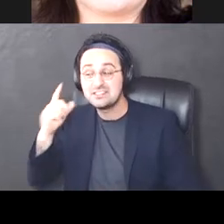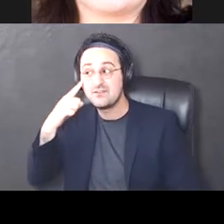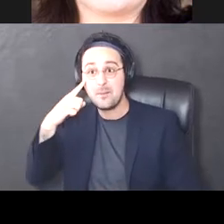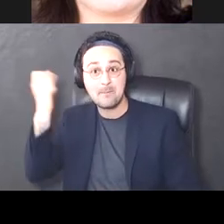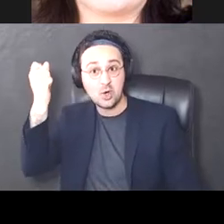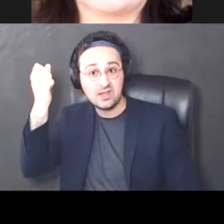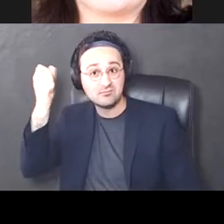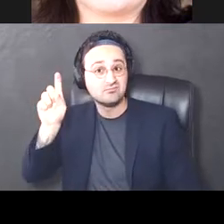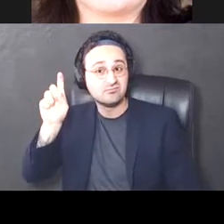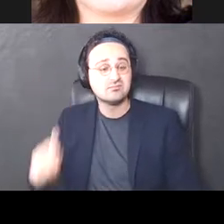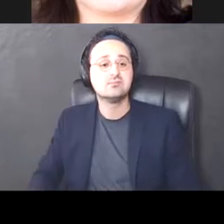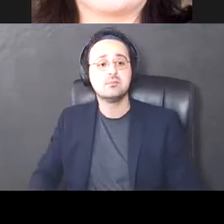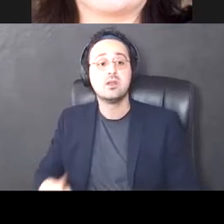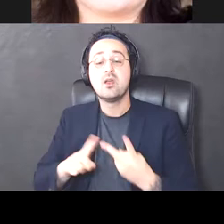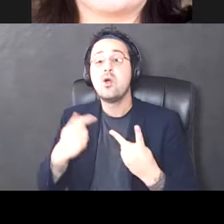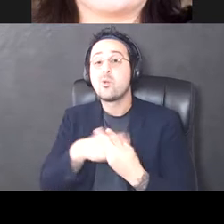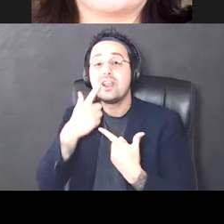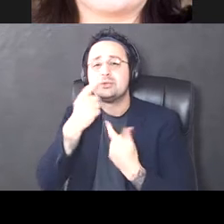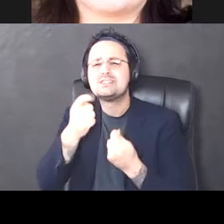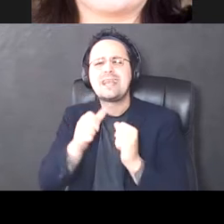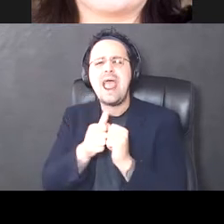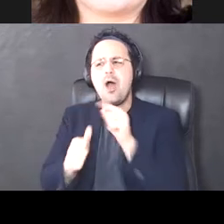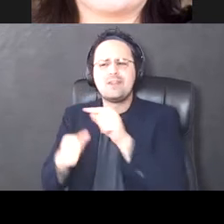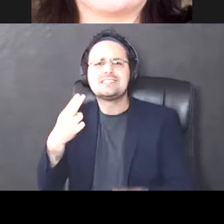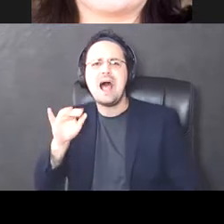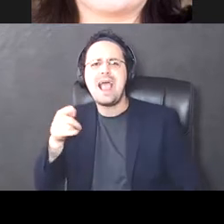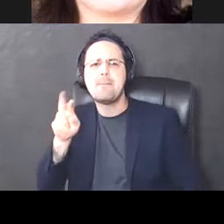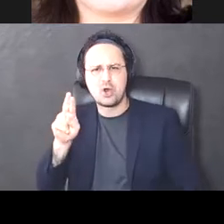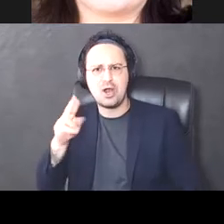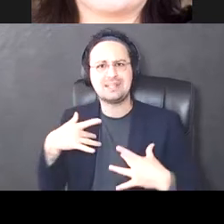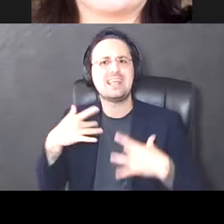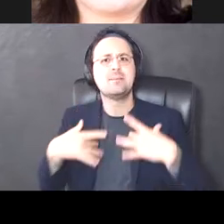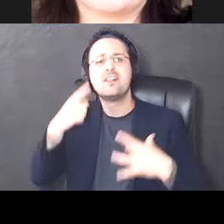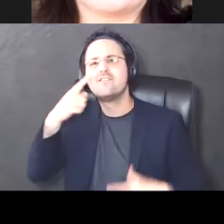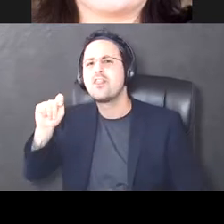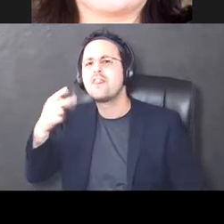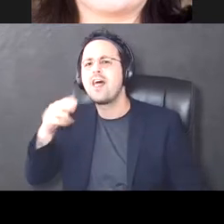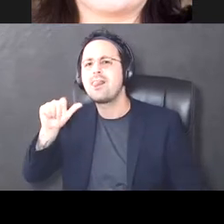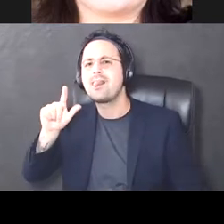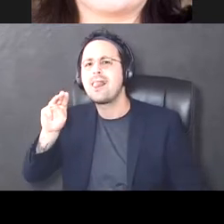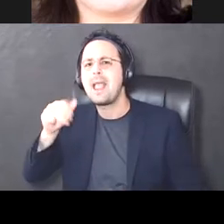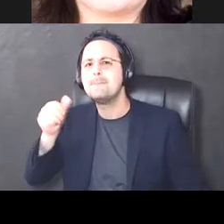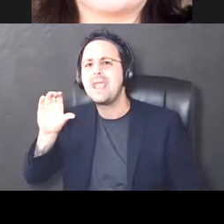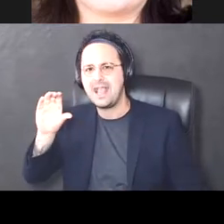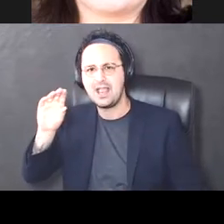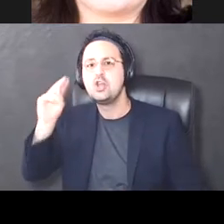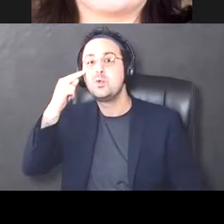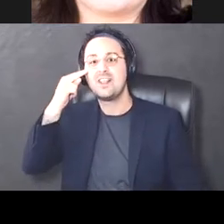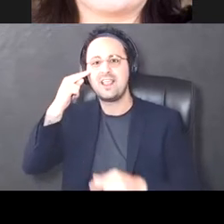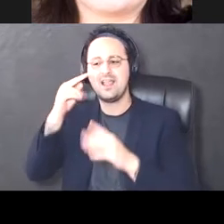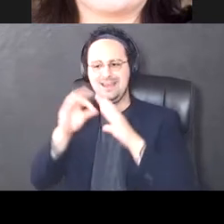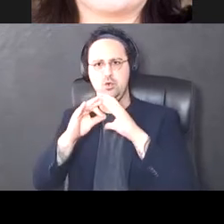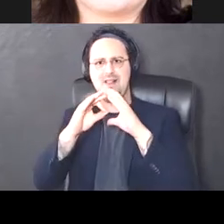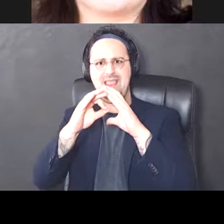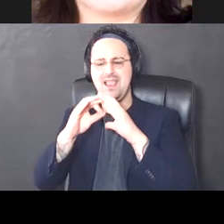in. Um, we're very interested in how this hyper-excitability of this thalamic nuclei, um, is, is how that's